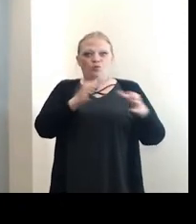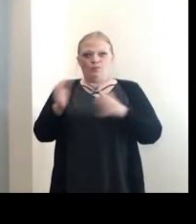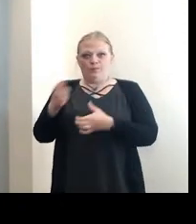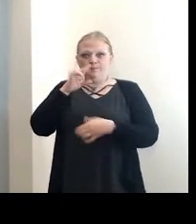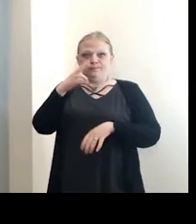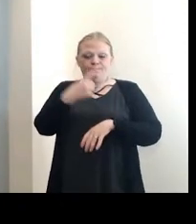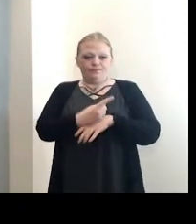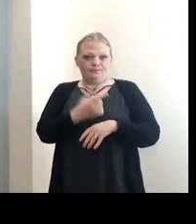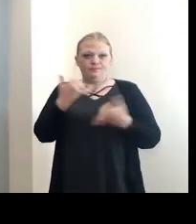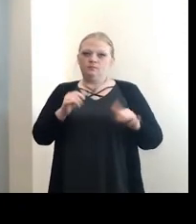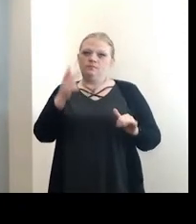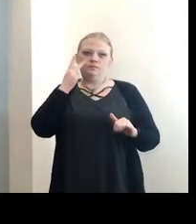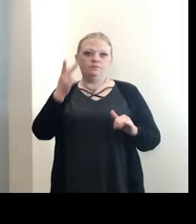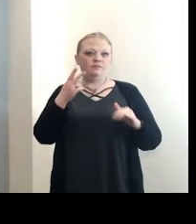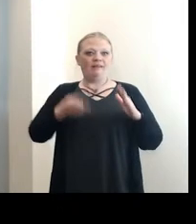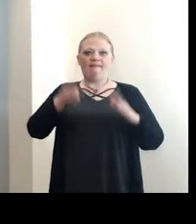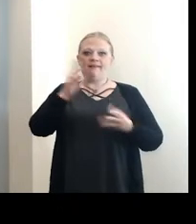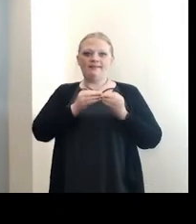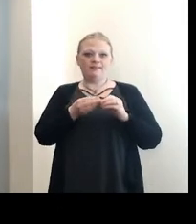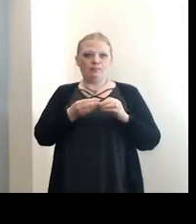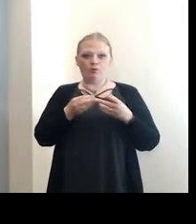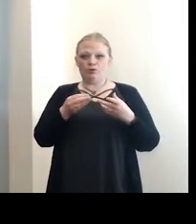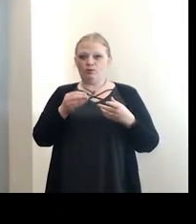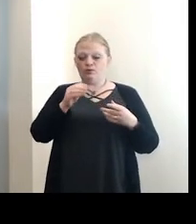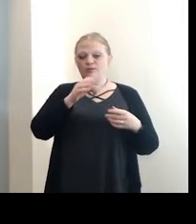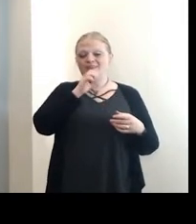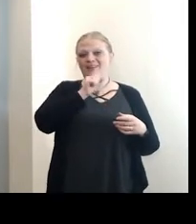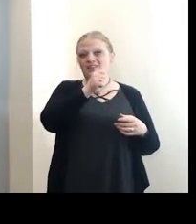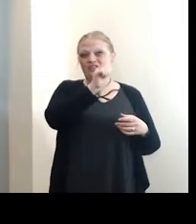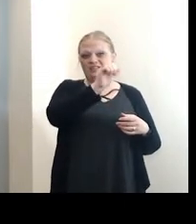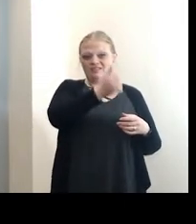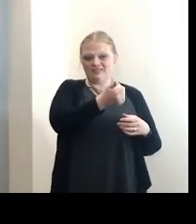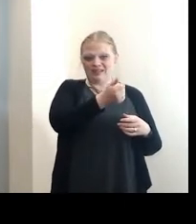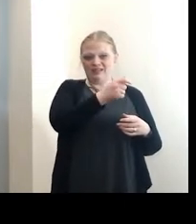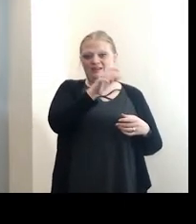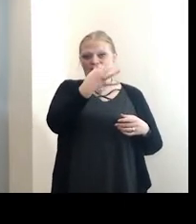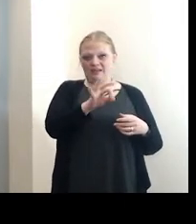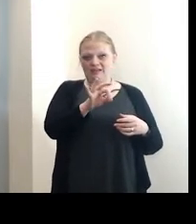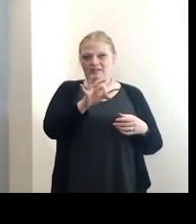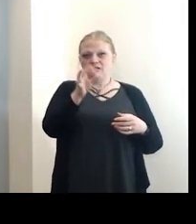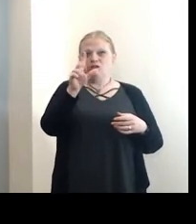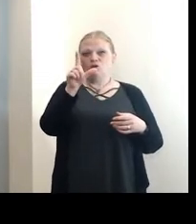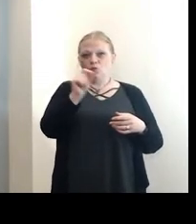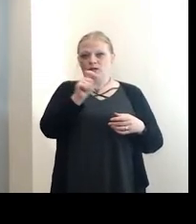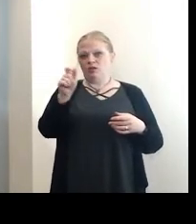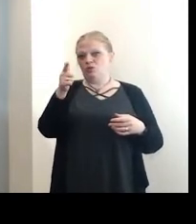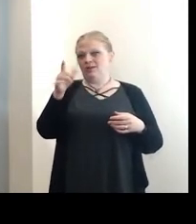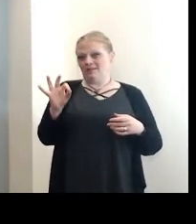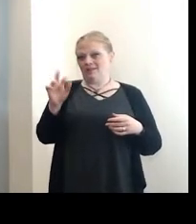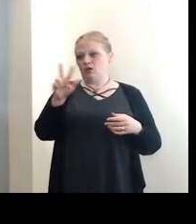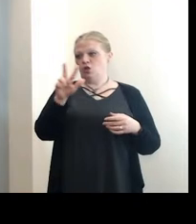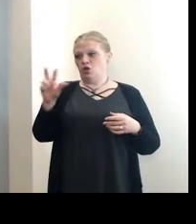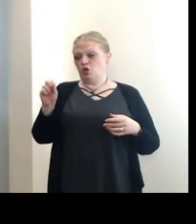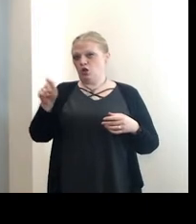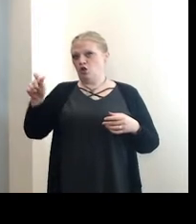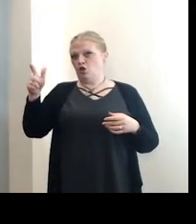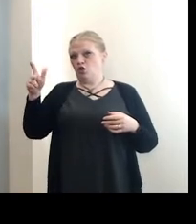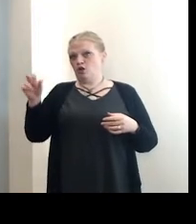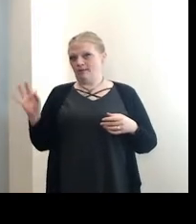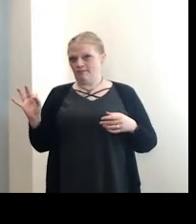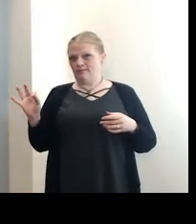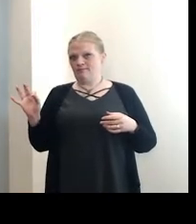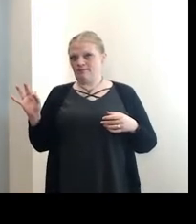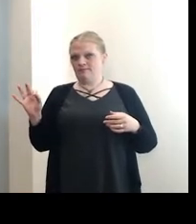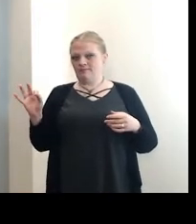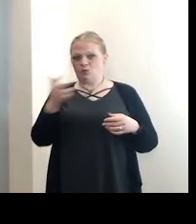We're still seeing the highest case numbers in the 10 to 19, 20 to 29, 30 to 39 age category. After that, it really